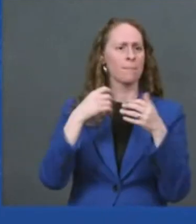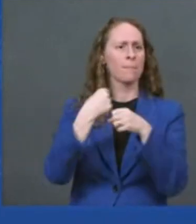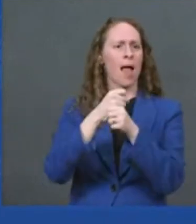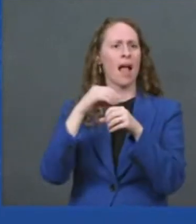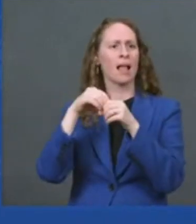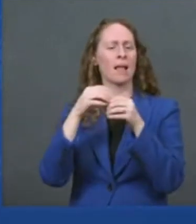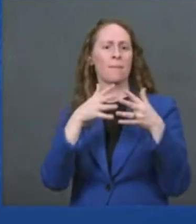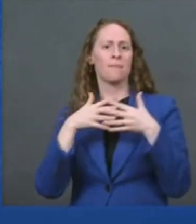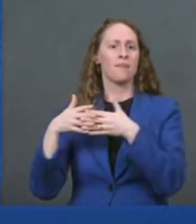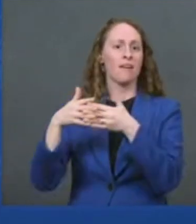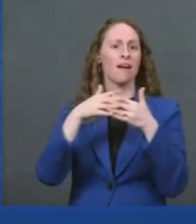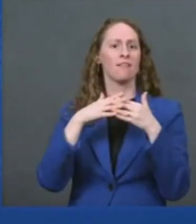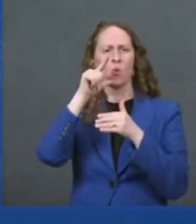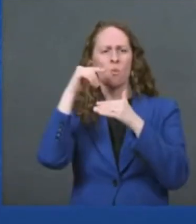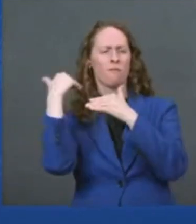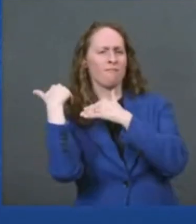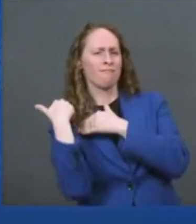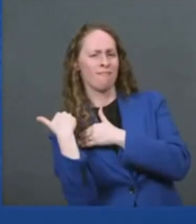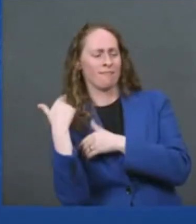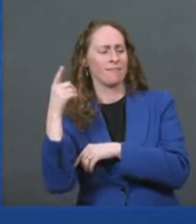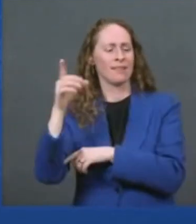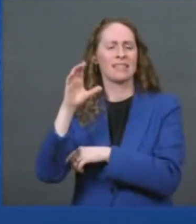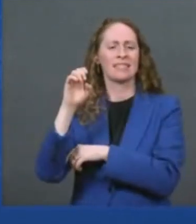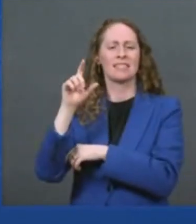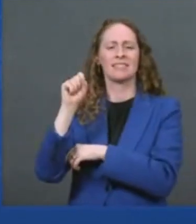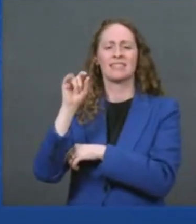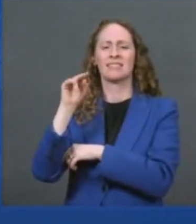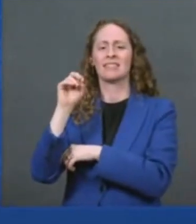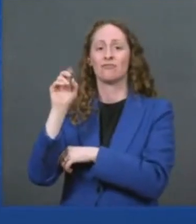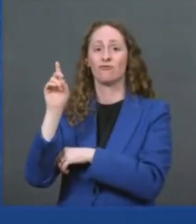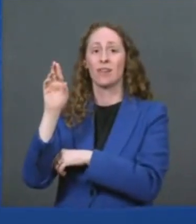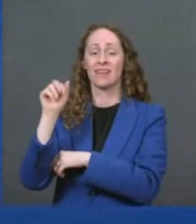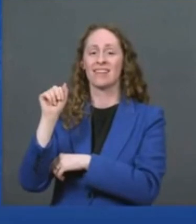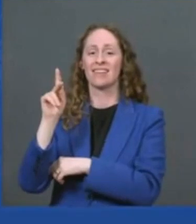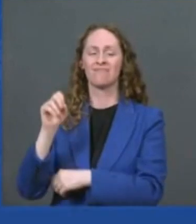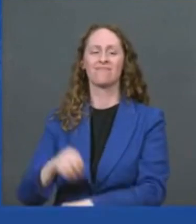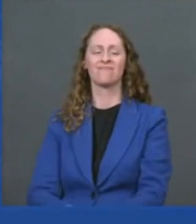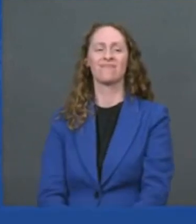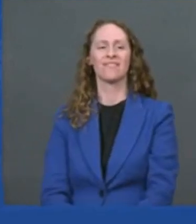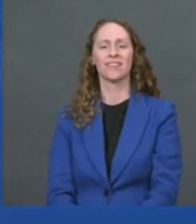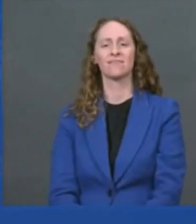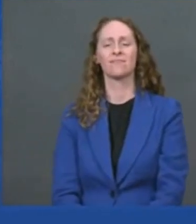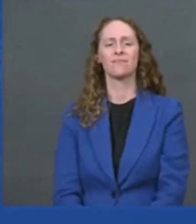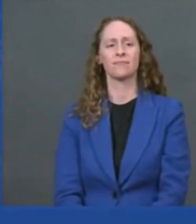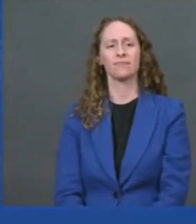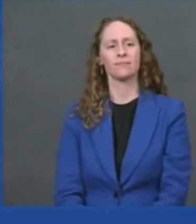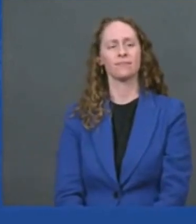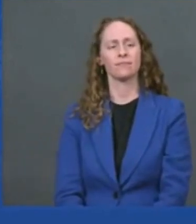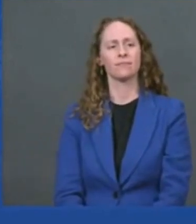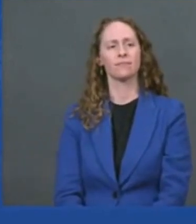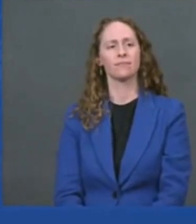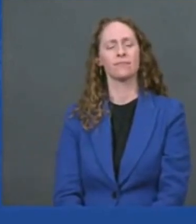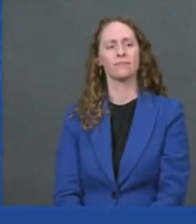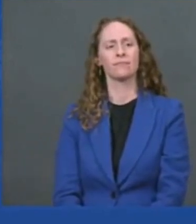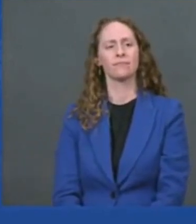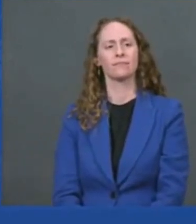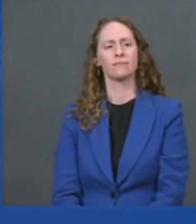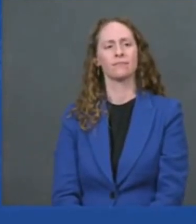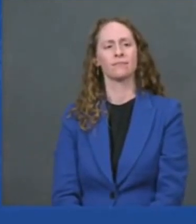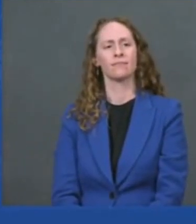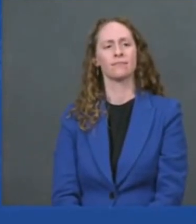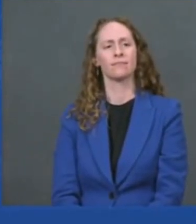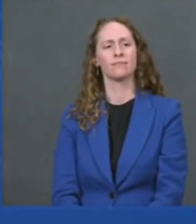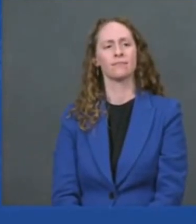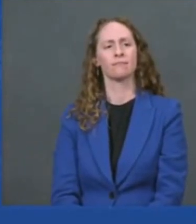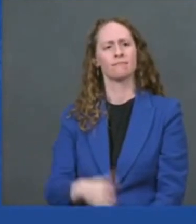is celeste drake to ensure that the trillion dollars we're investing in infrastructure is spent on american